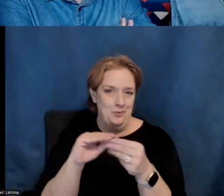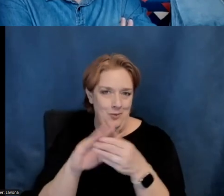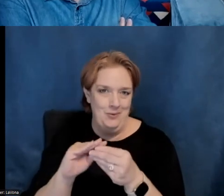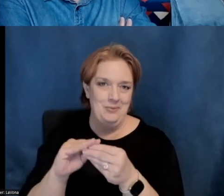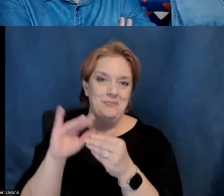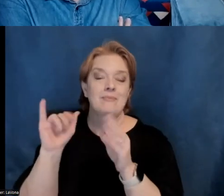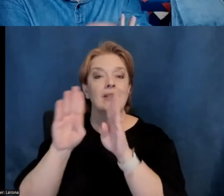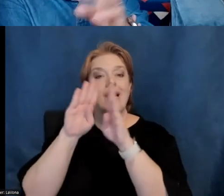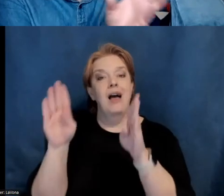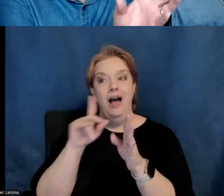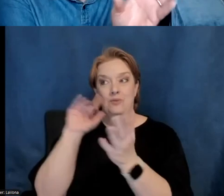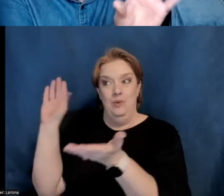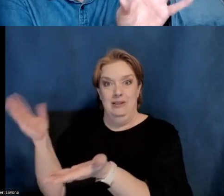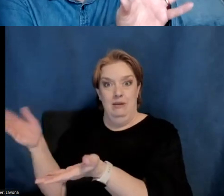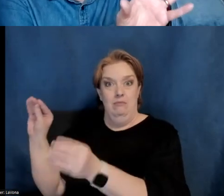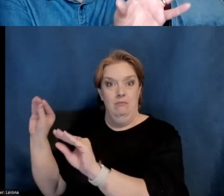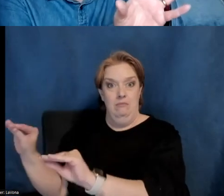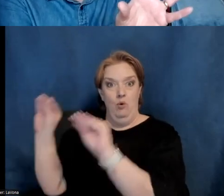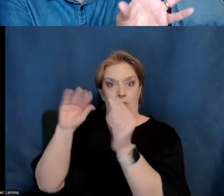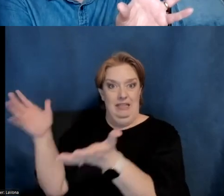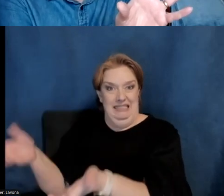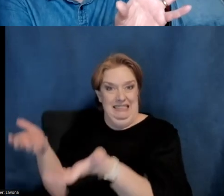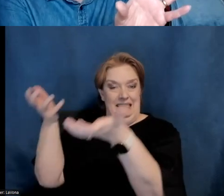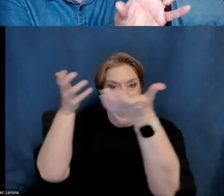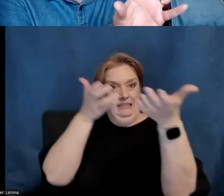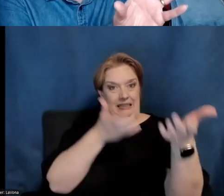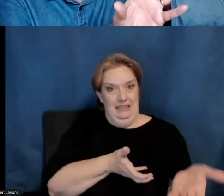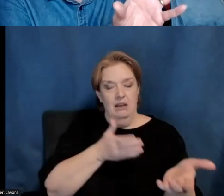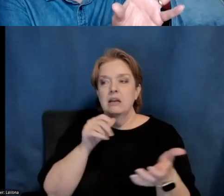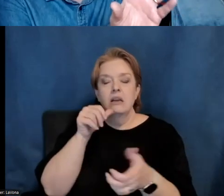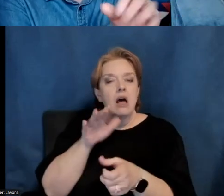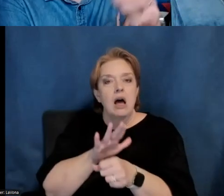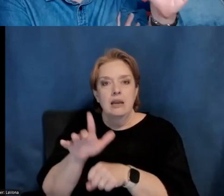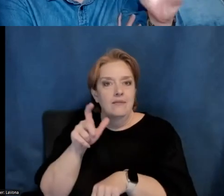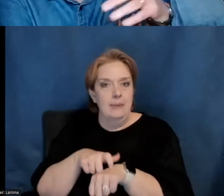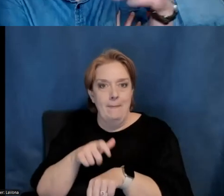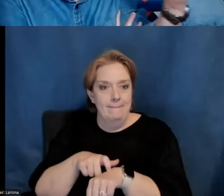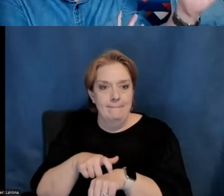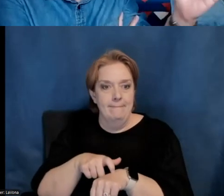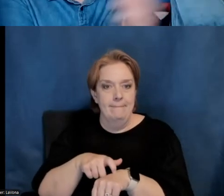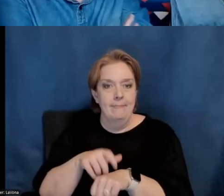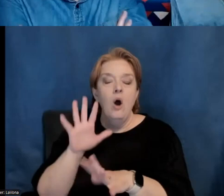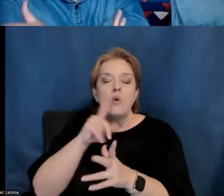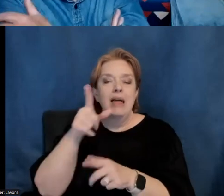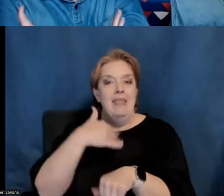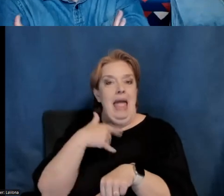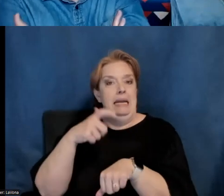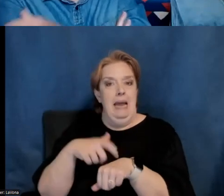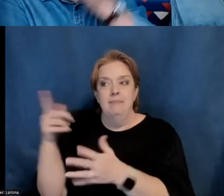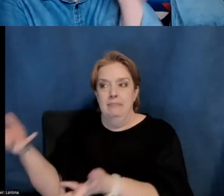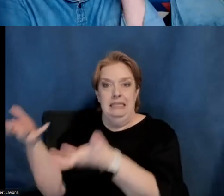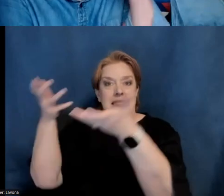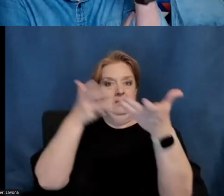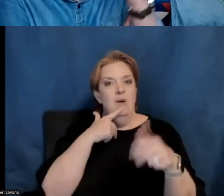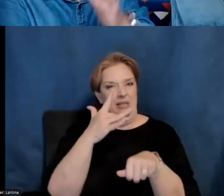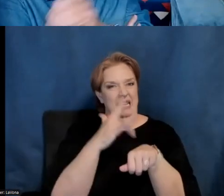house was being moved. There, there was a time when the, uh, when the building suddenly, uh, you know, was standing empty for a period of time.